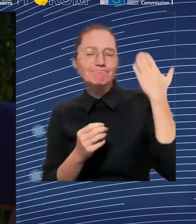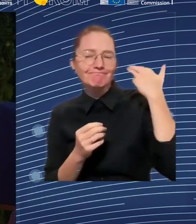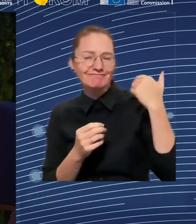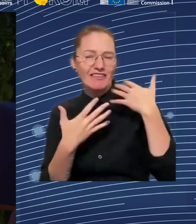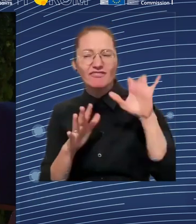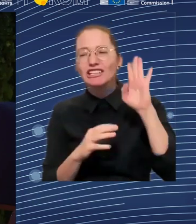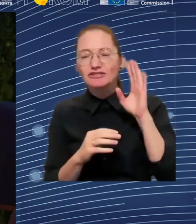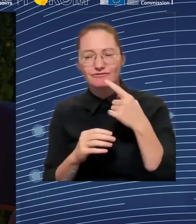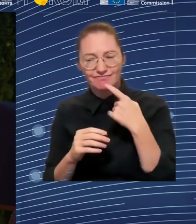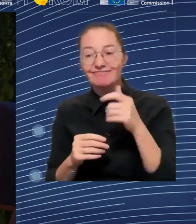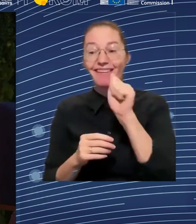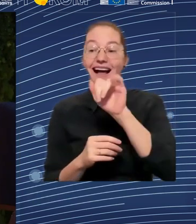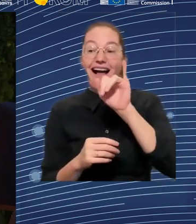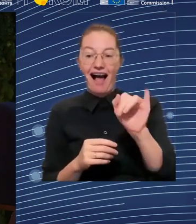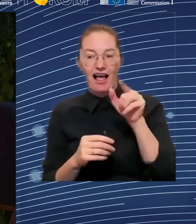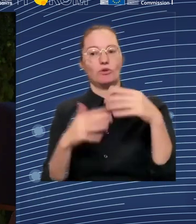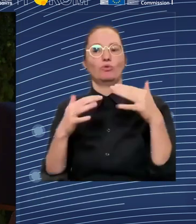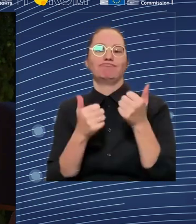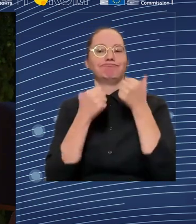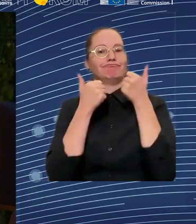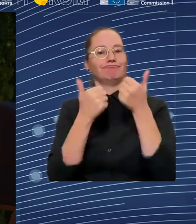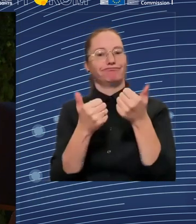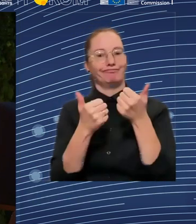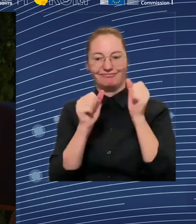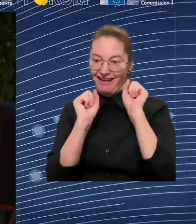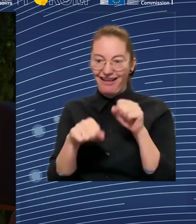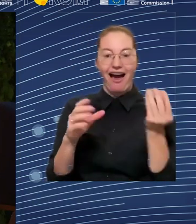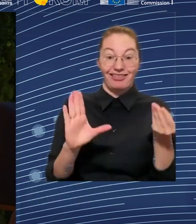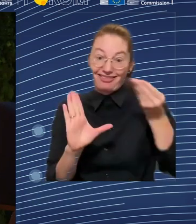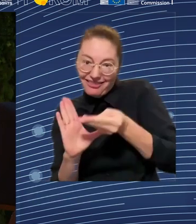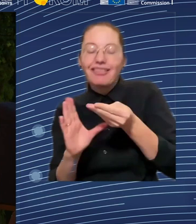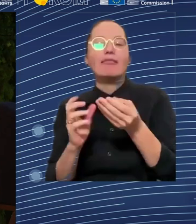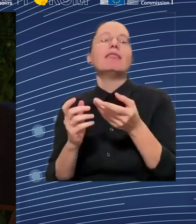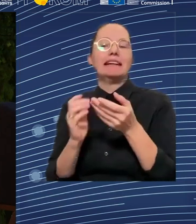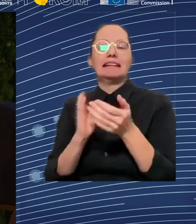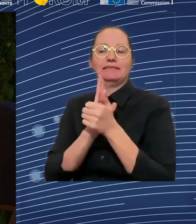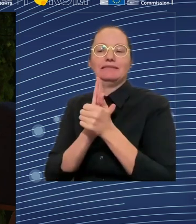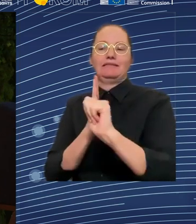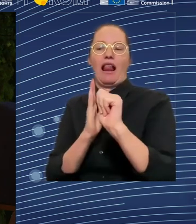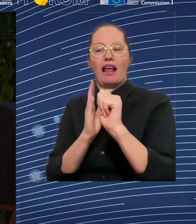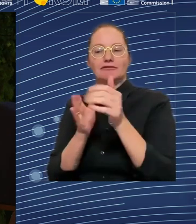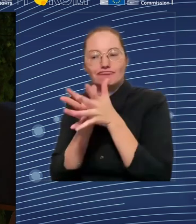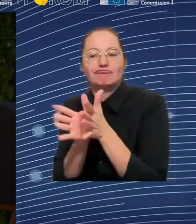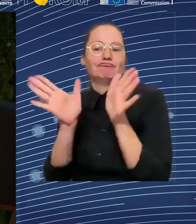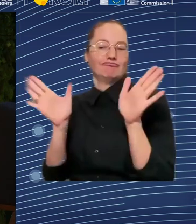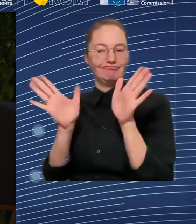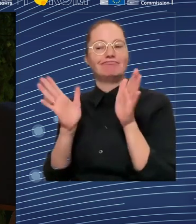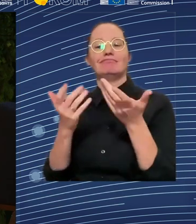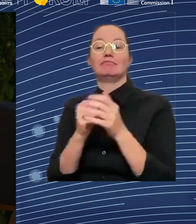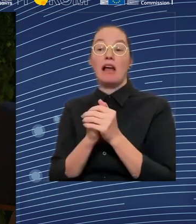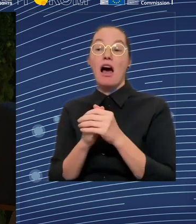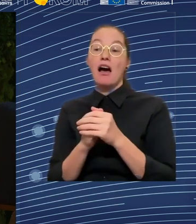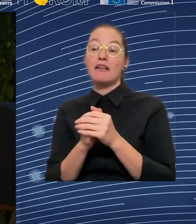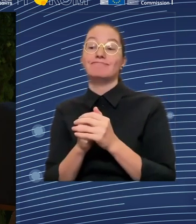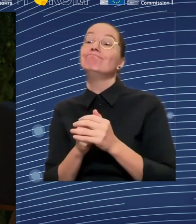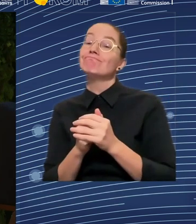But in two ways. So first of all, it will be driving an increase in demand for higher level skills because we will need